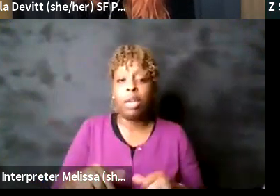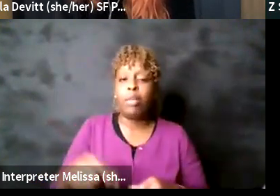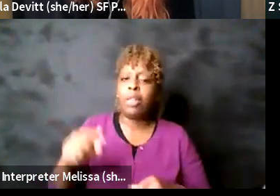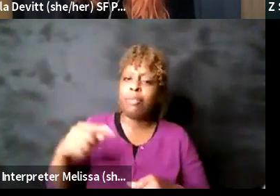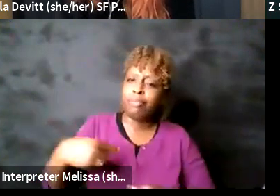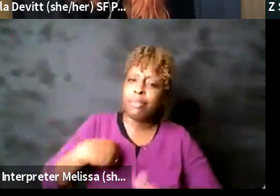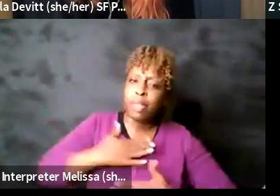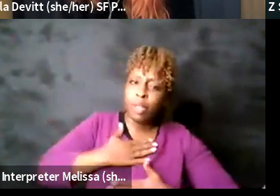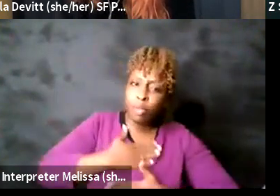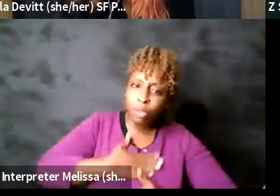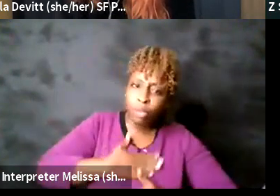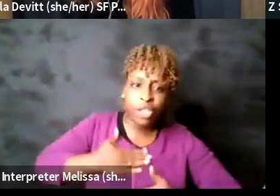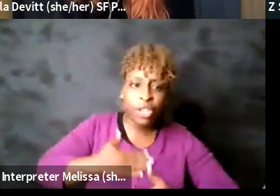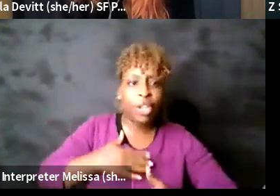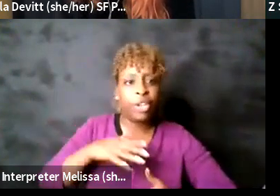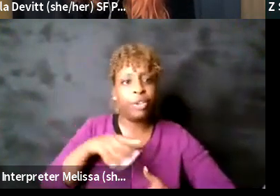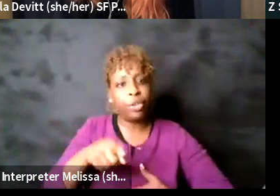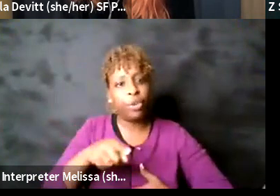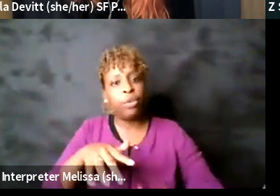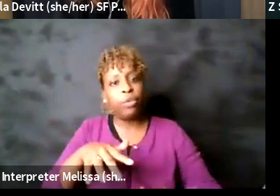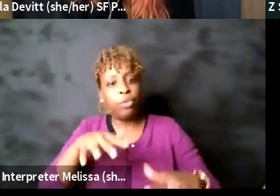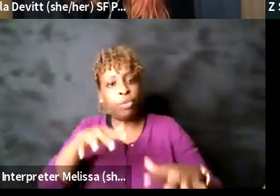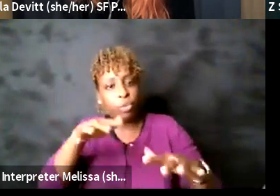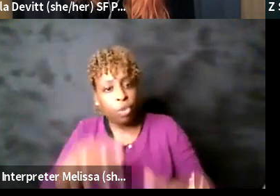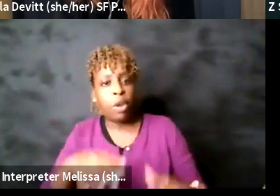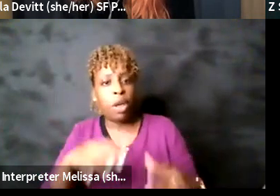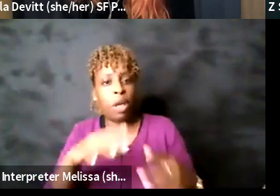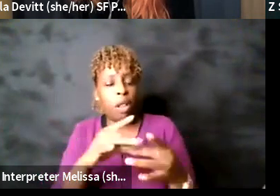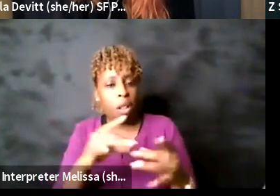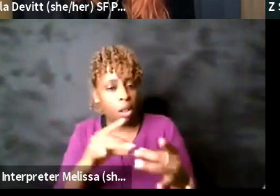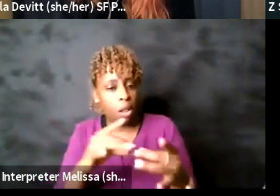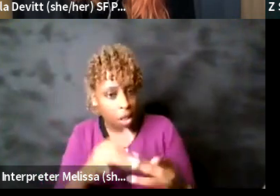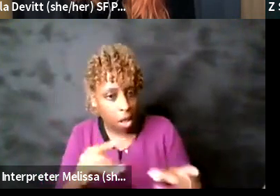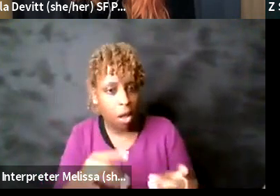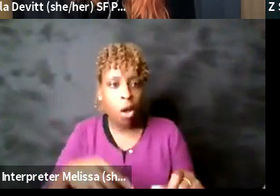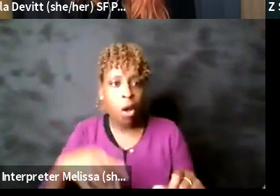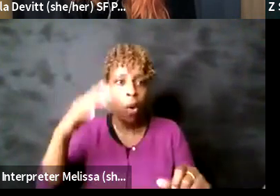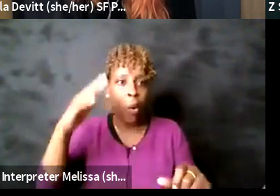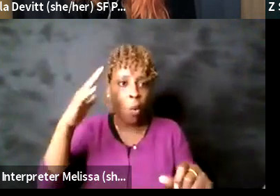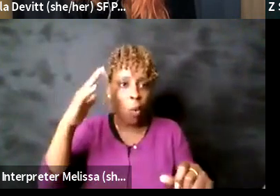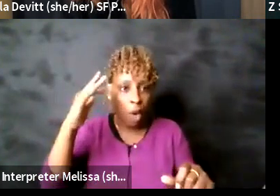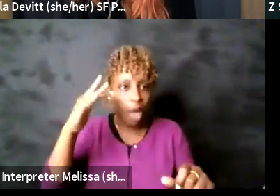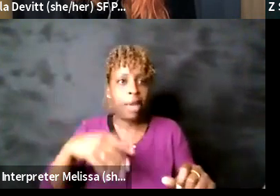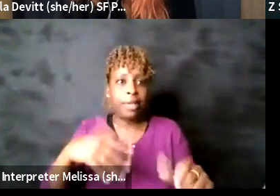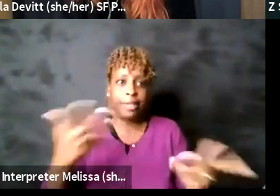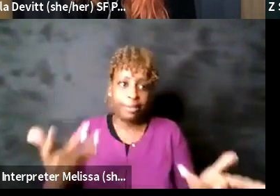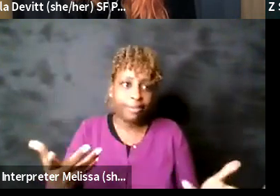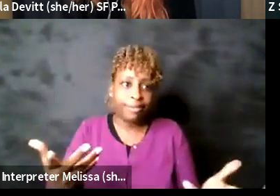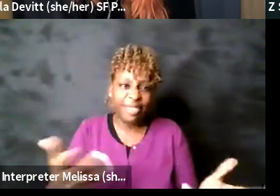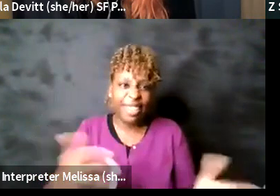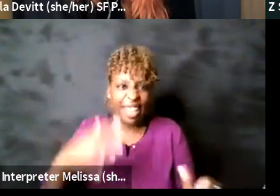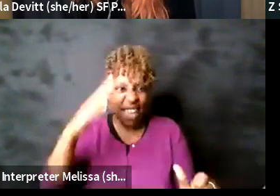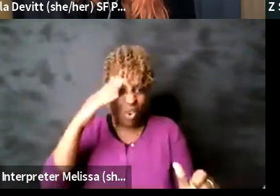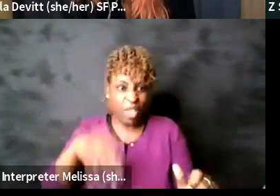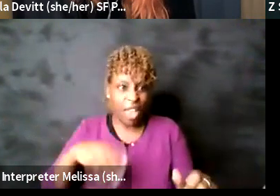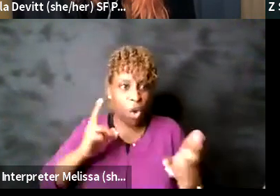slow down because I think when we can recognize the urgency what we know is it's hurting us it's it's um not letting us be our full selves